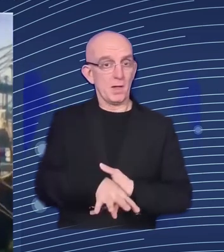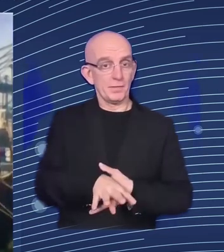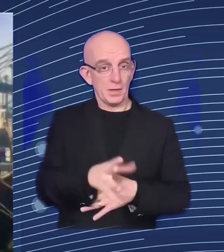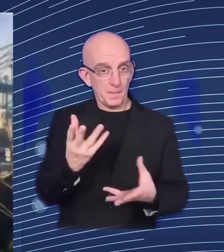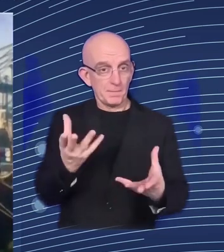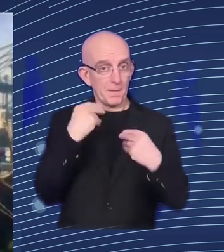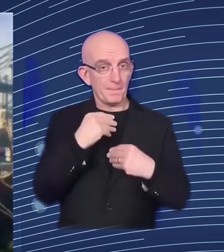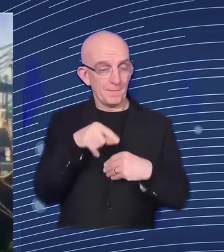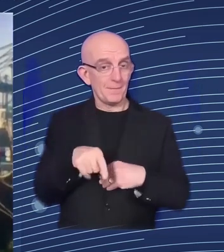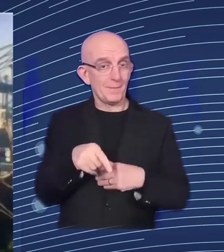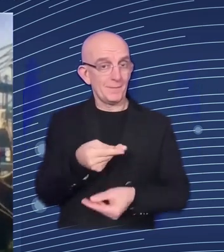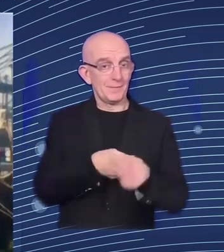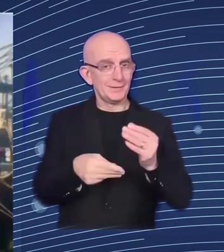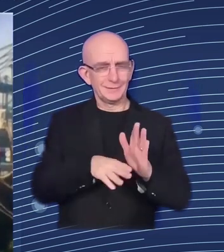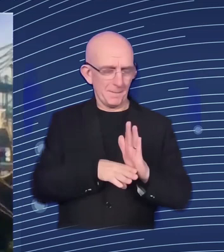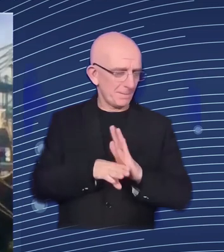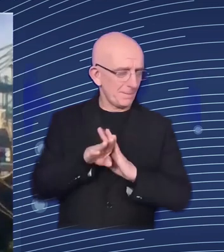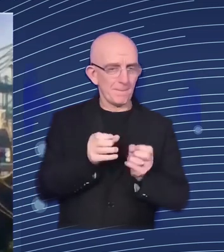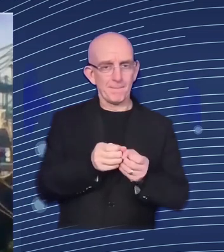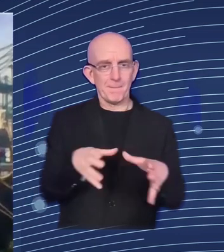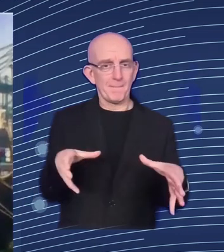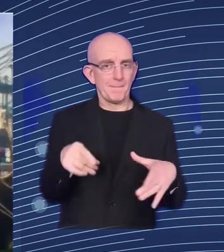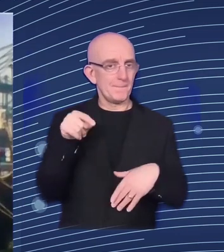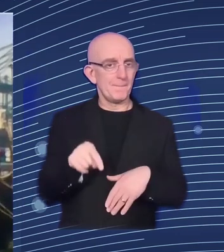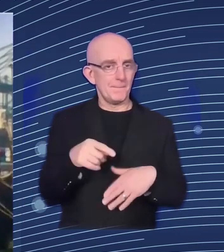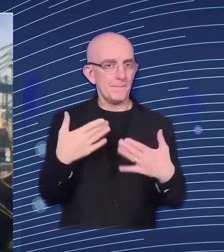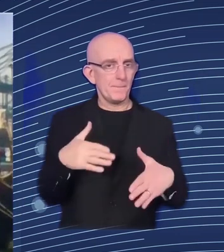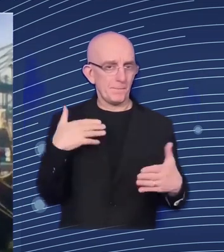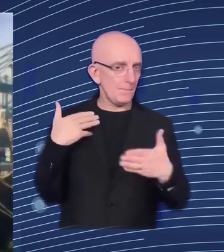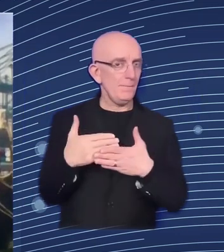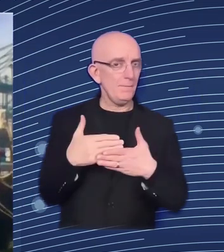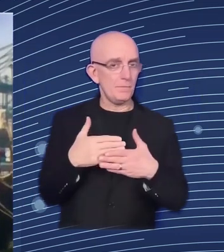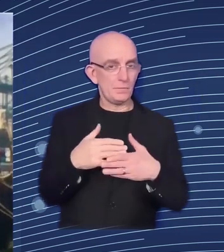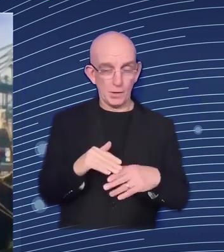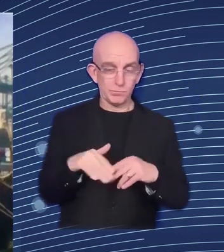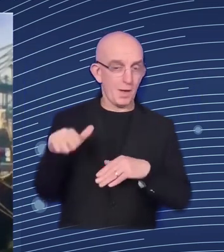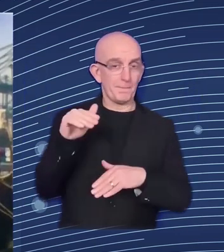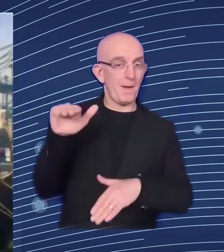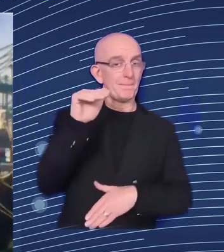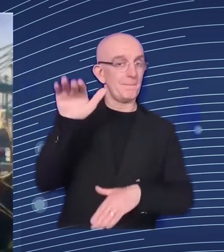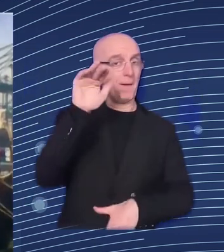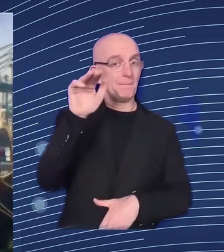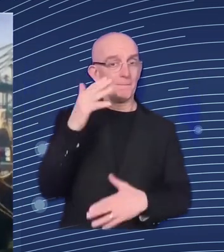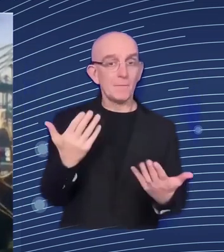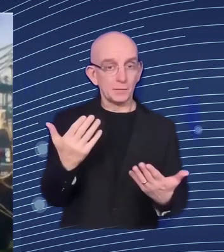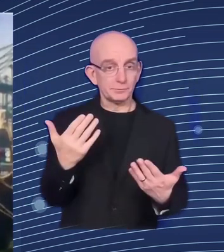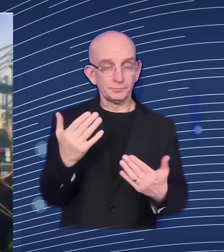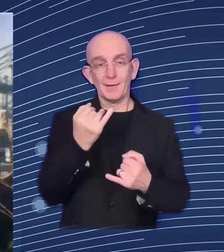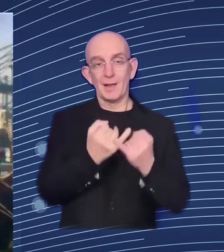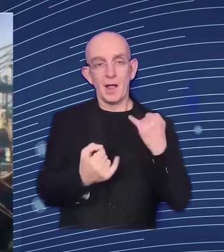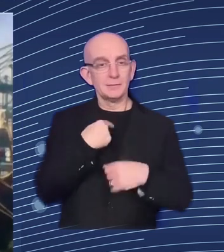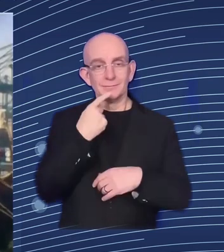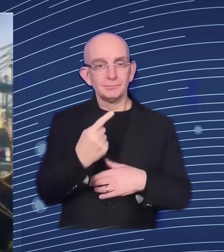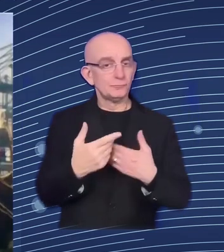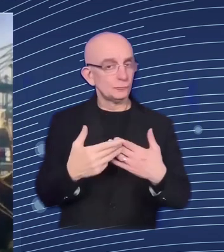we've seen a higher participation of women in the it sector that has been a long-term trend so i i checked the data actually in 2011 there